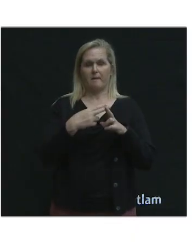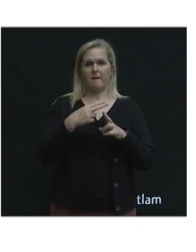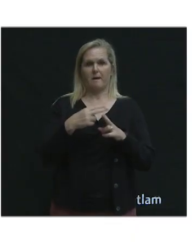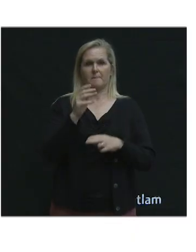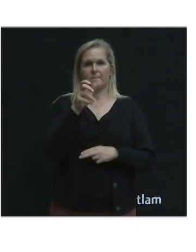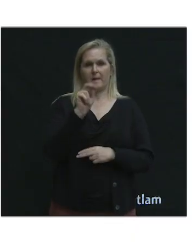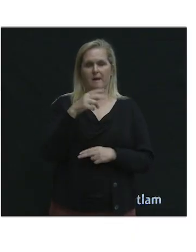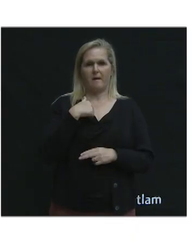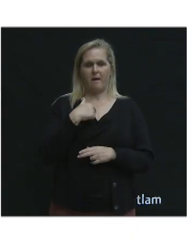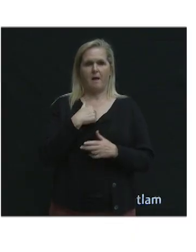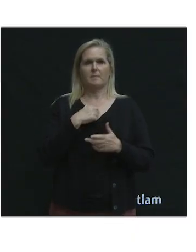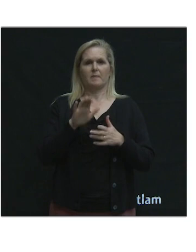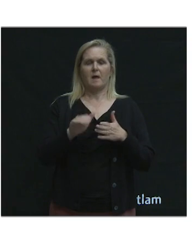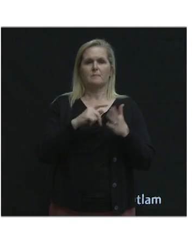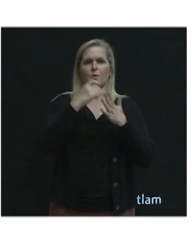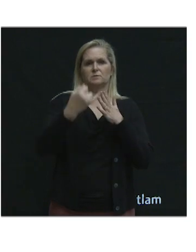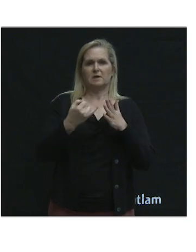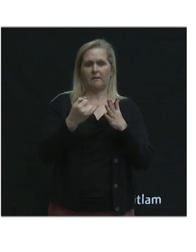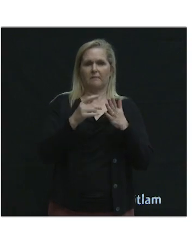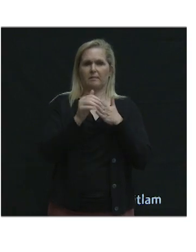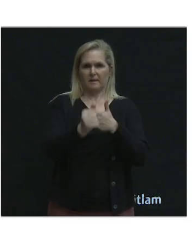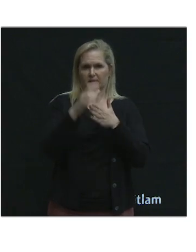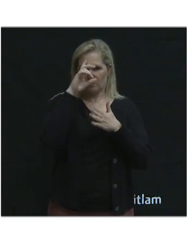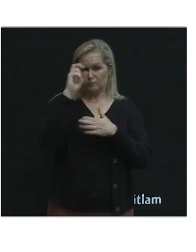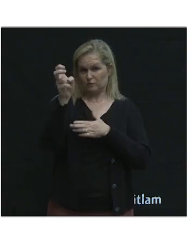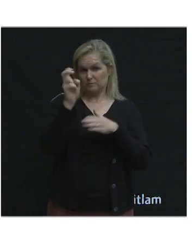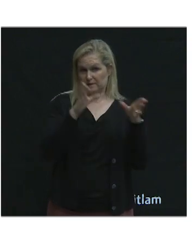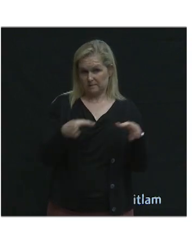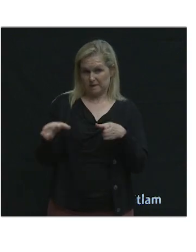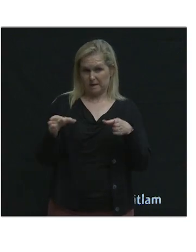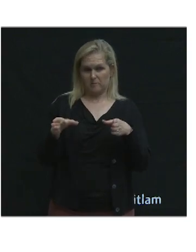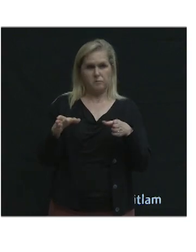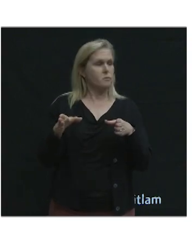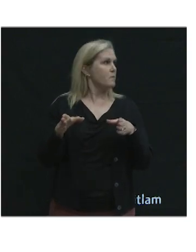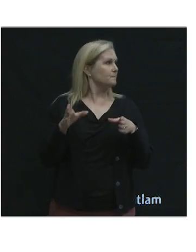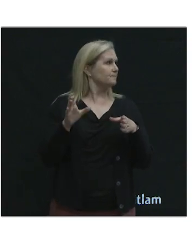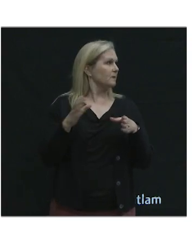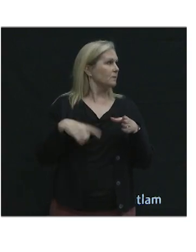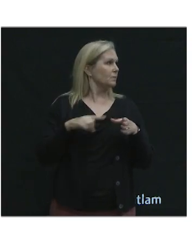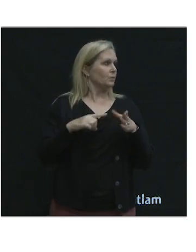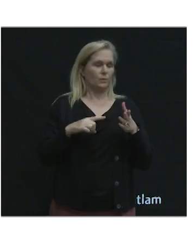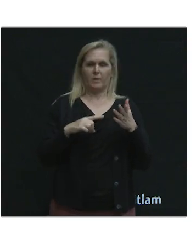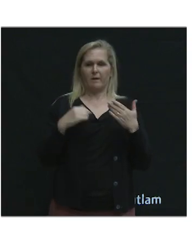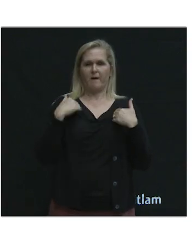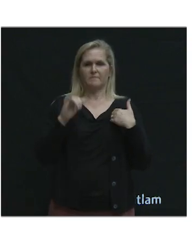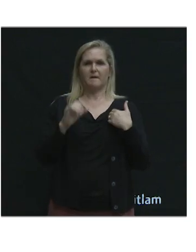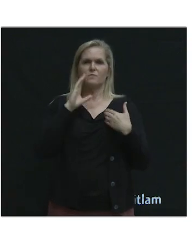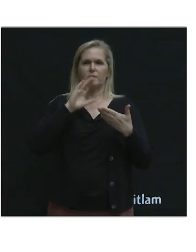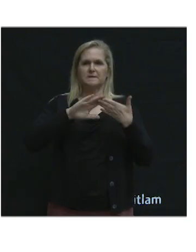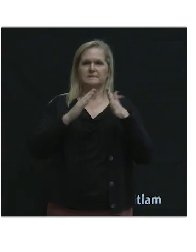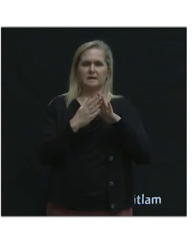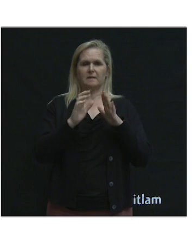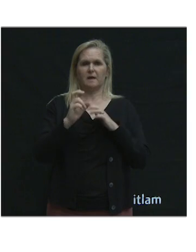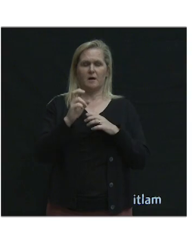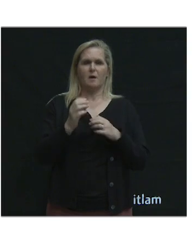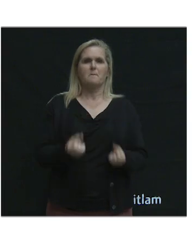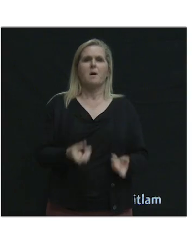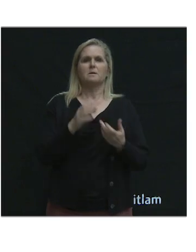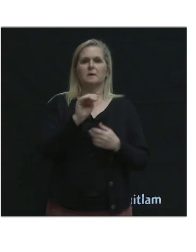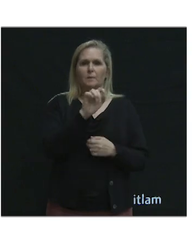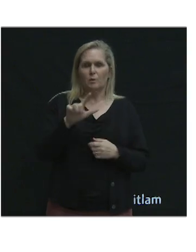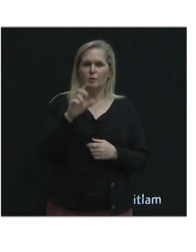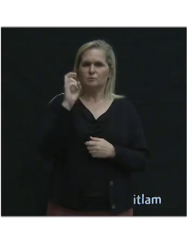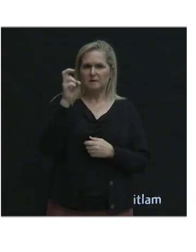project lead for the Strategic Transportation Plan, which will guide the priorities for the city's, uh, multi-modal